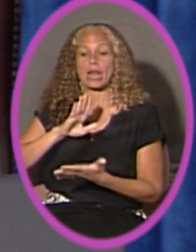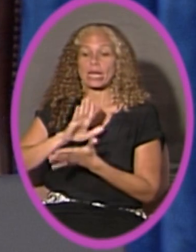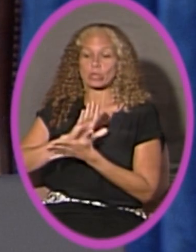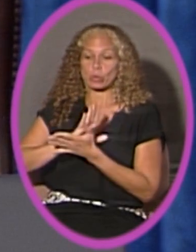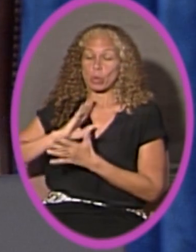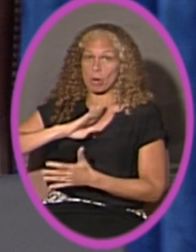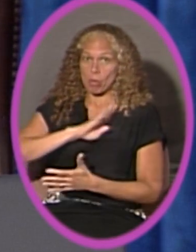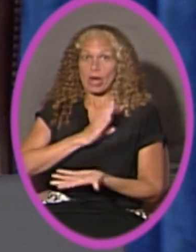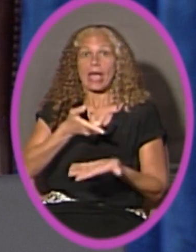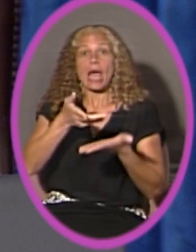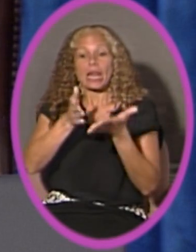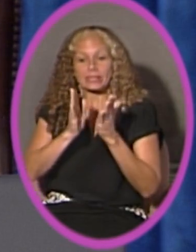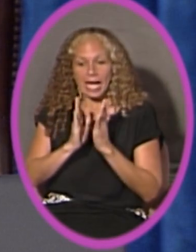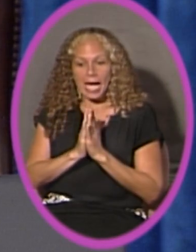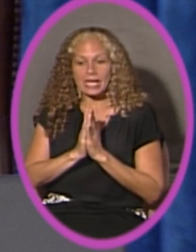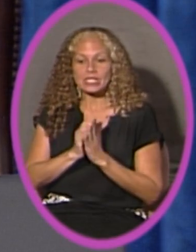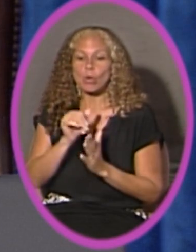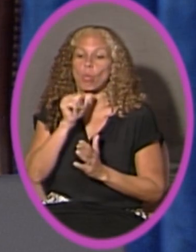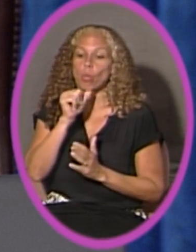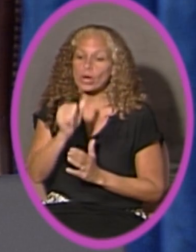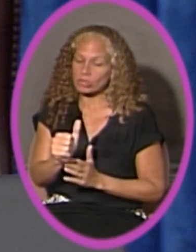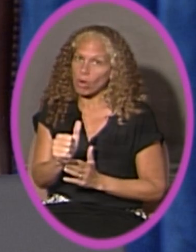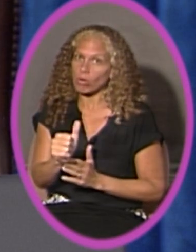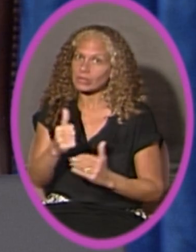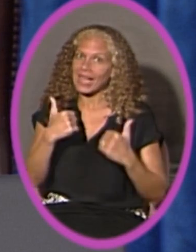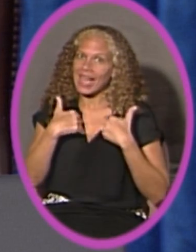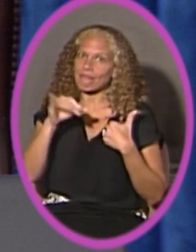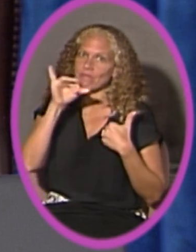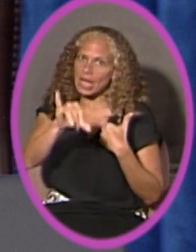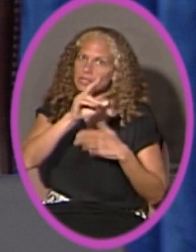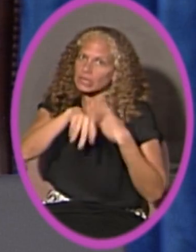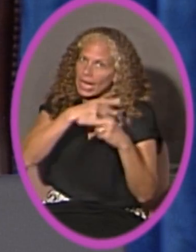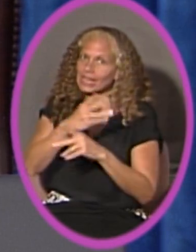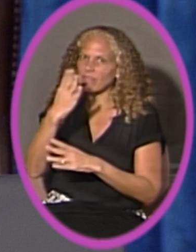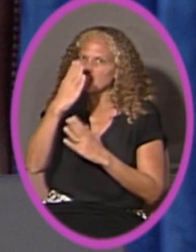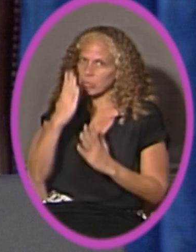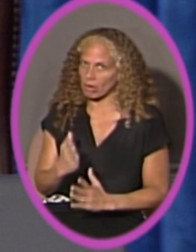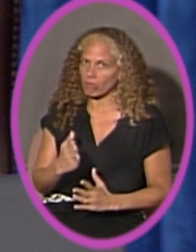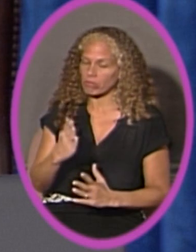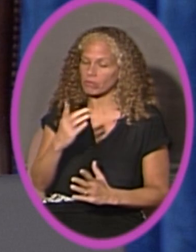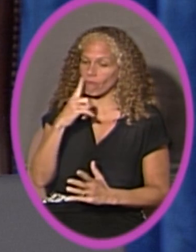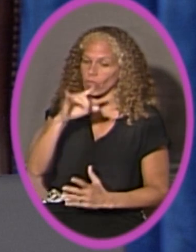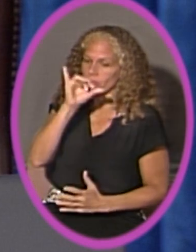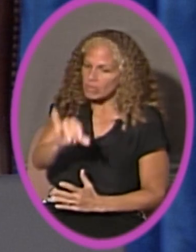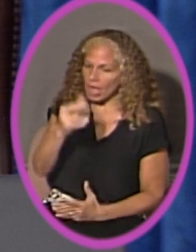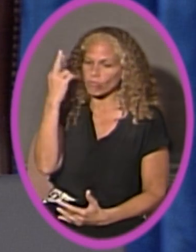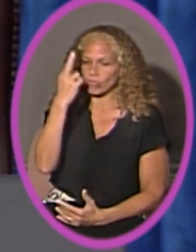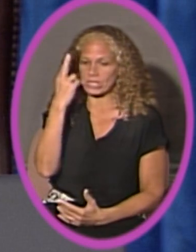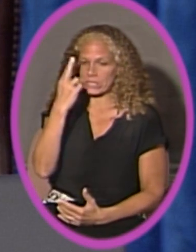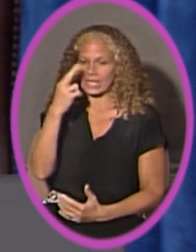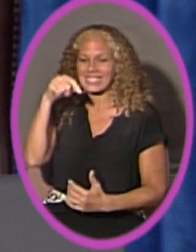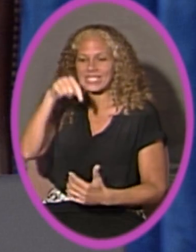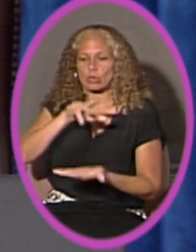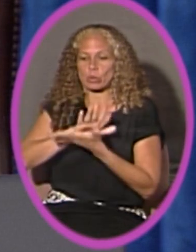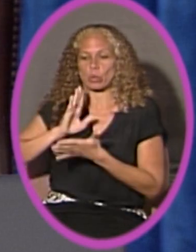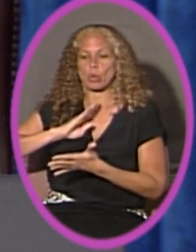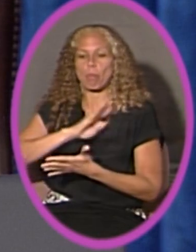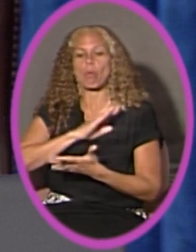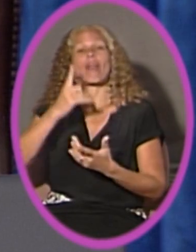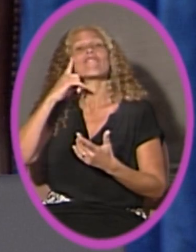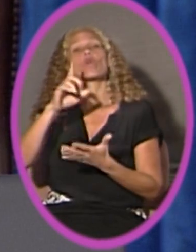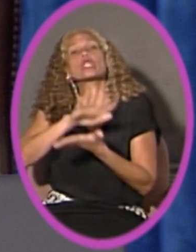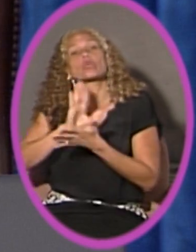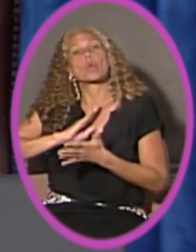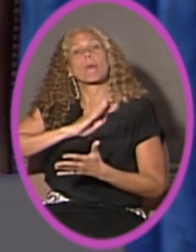request that we don't entertain these speakers for that purpose, because this is a school board meeting for school board